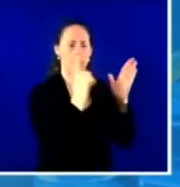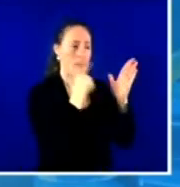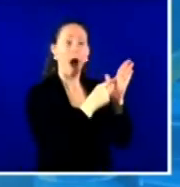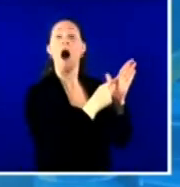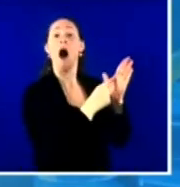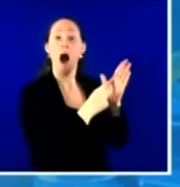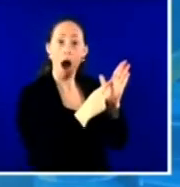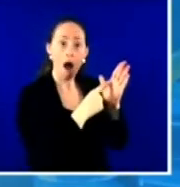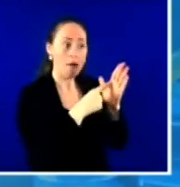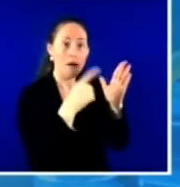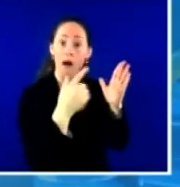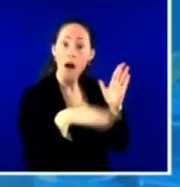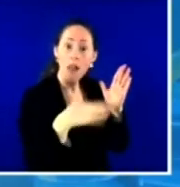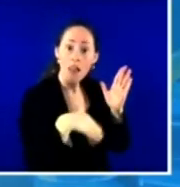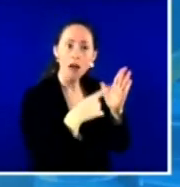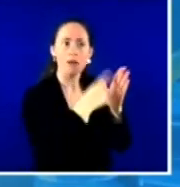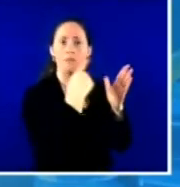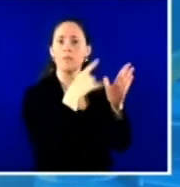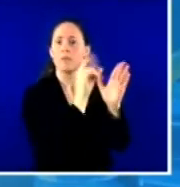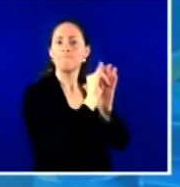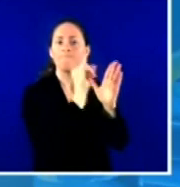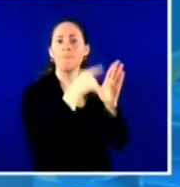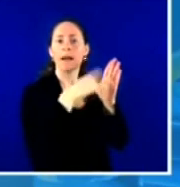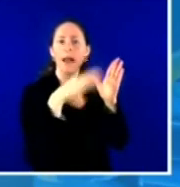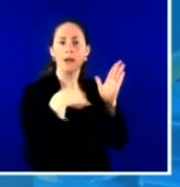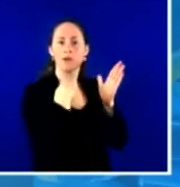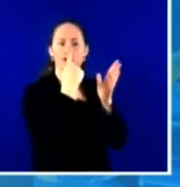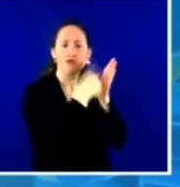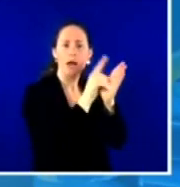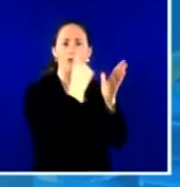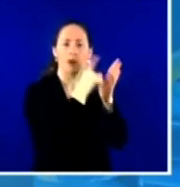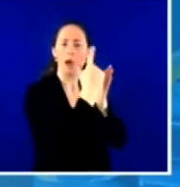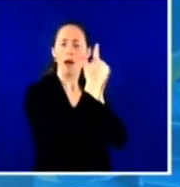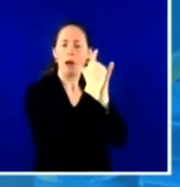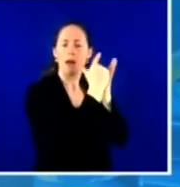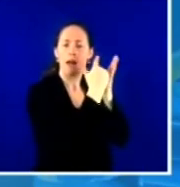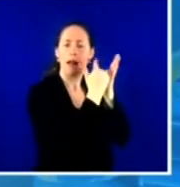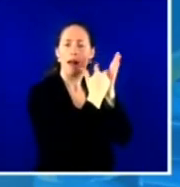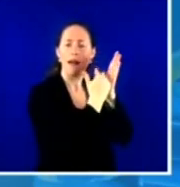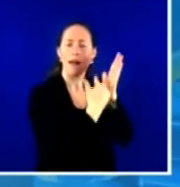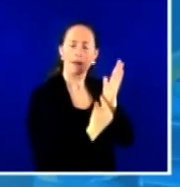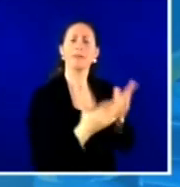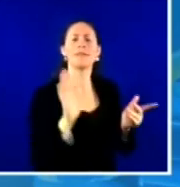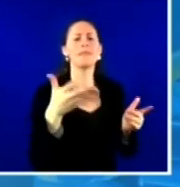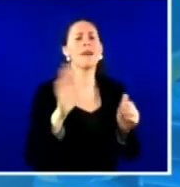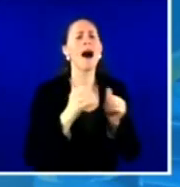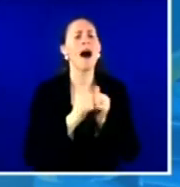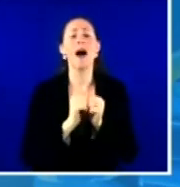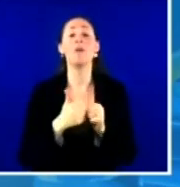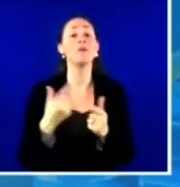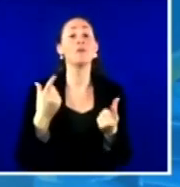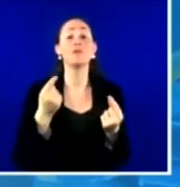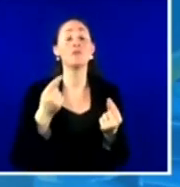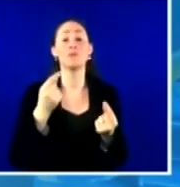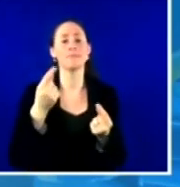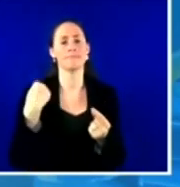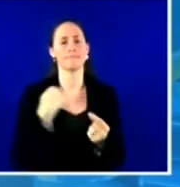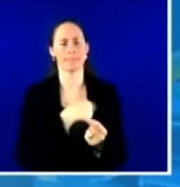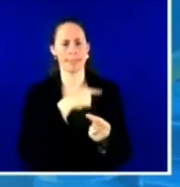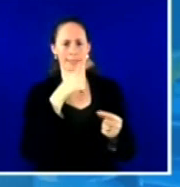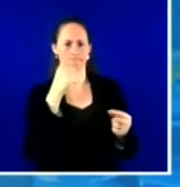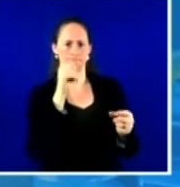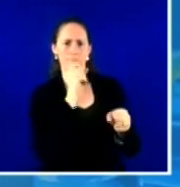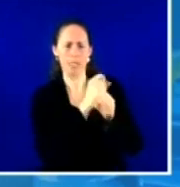people. And we do this using culturally relevant emails, mailings, and texts to encourage vaccination.